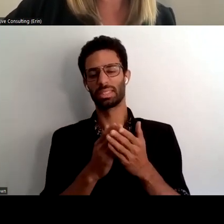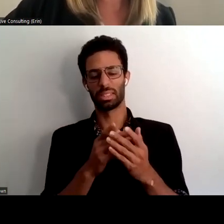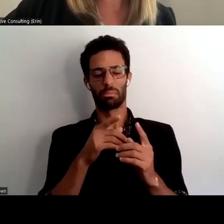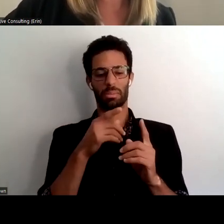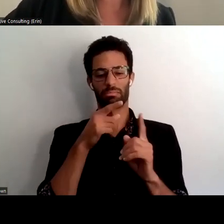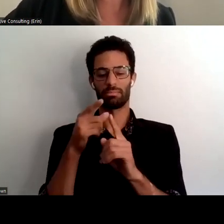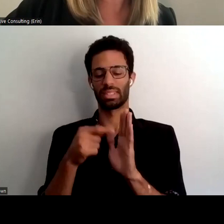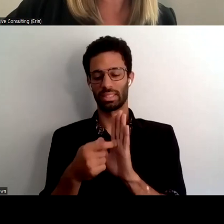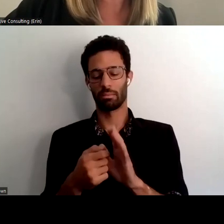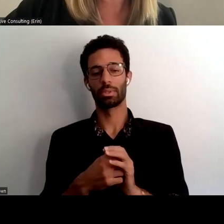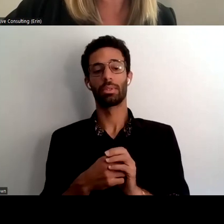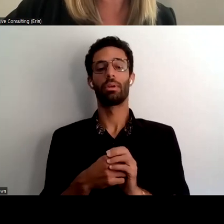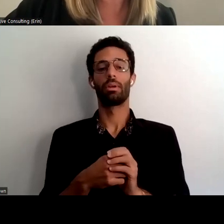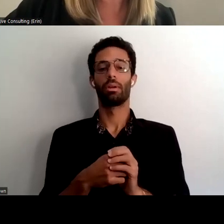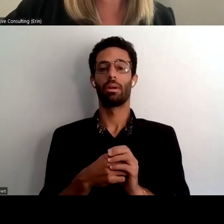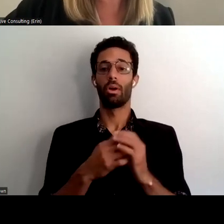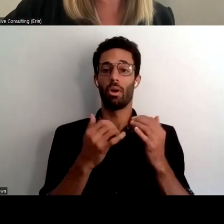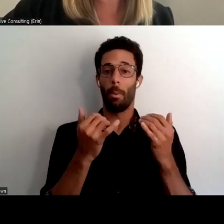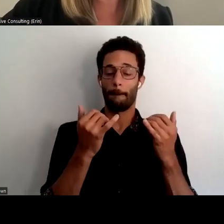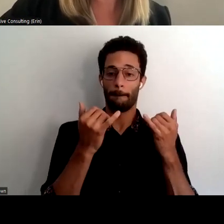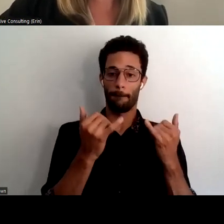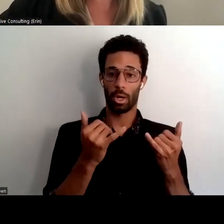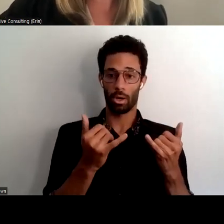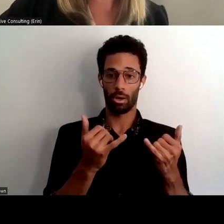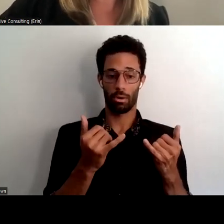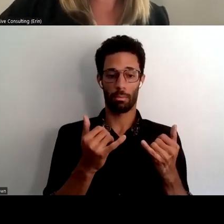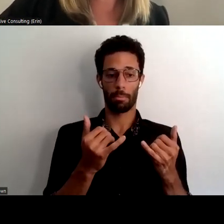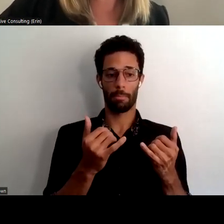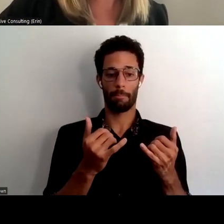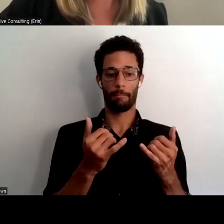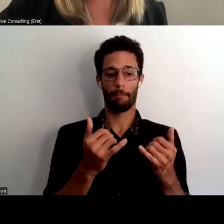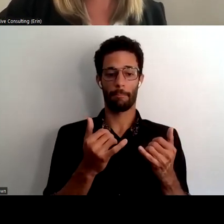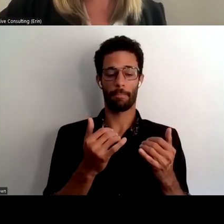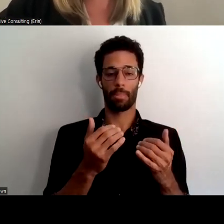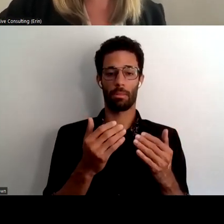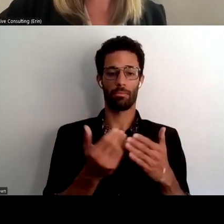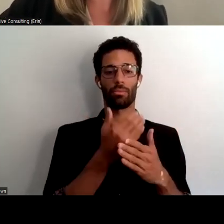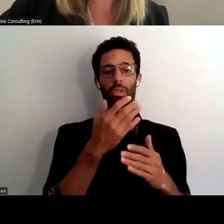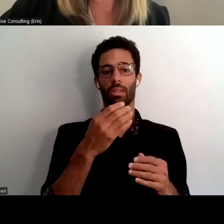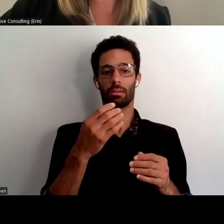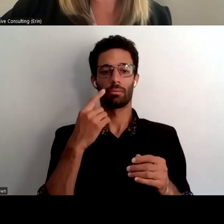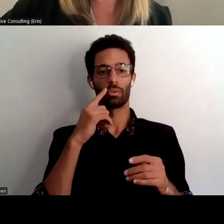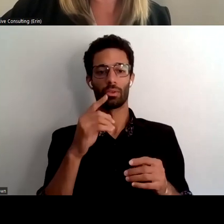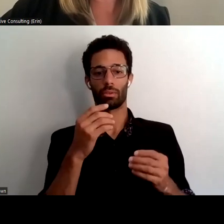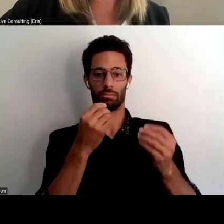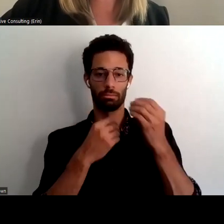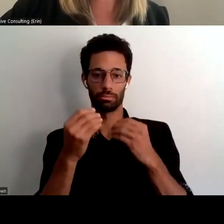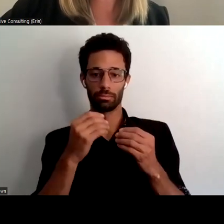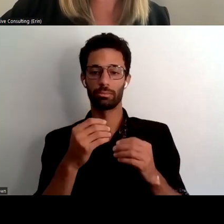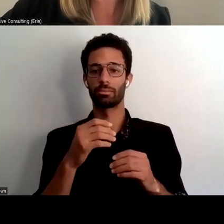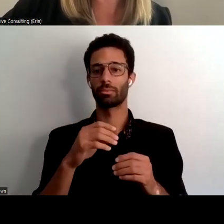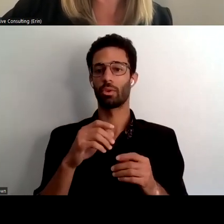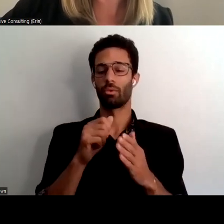here modernizing and expanding nutrition services to offer more flexible options removing the need for the